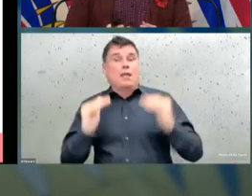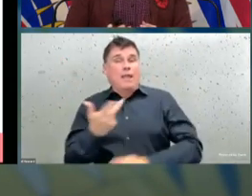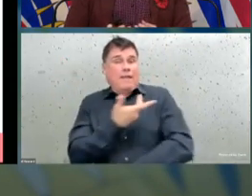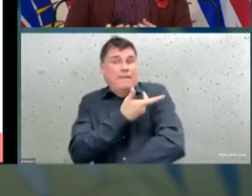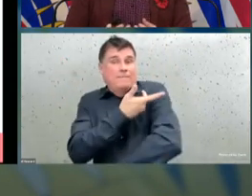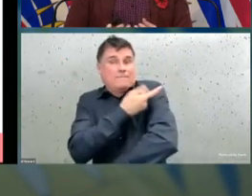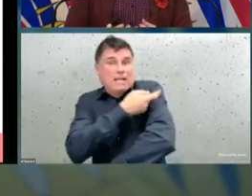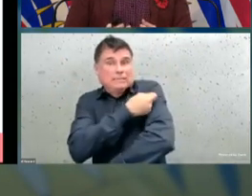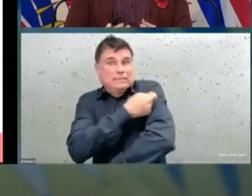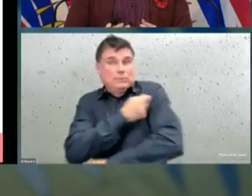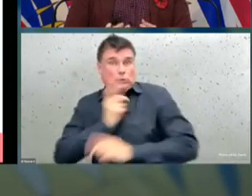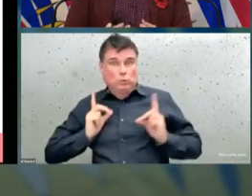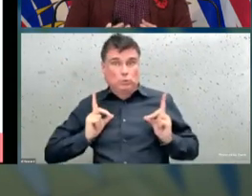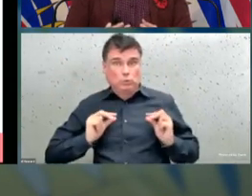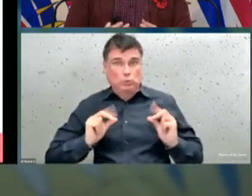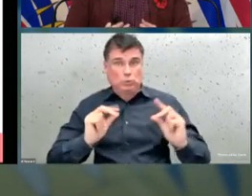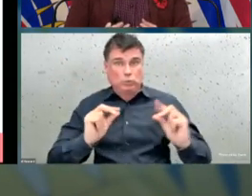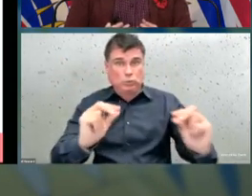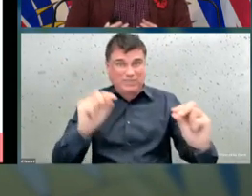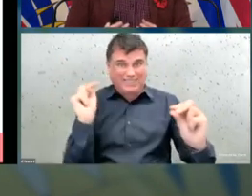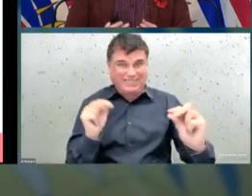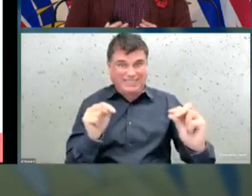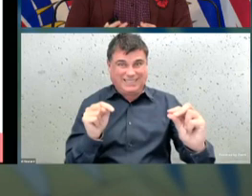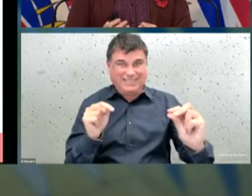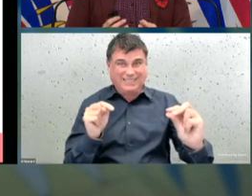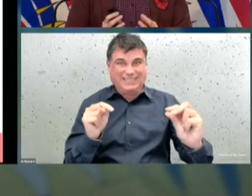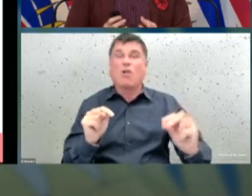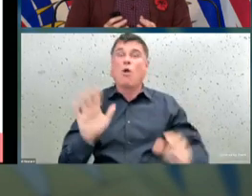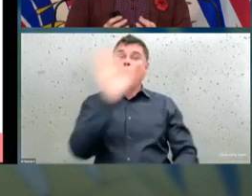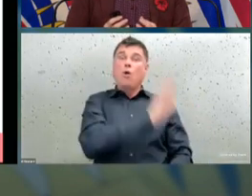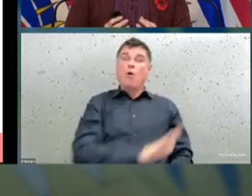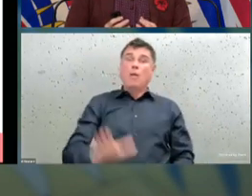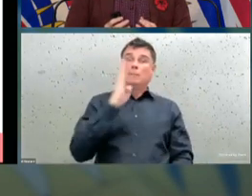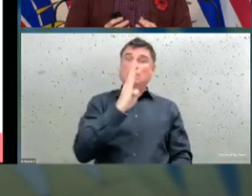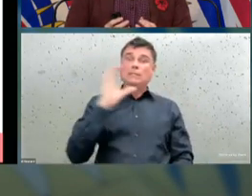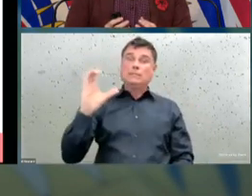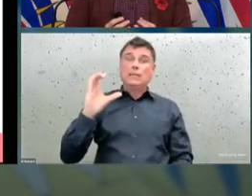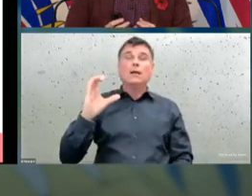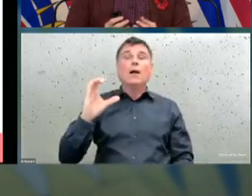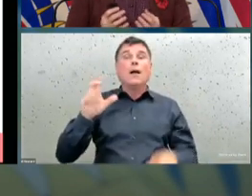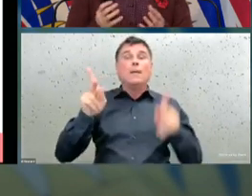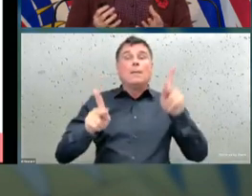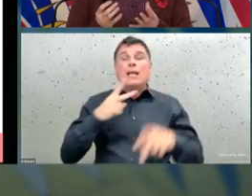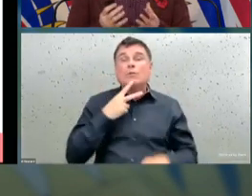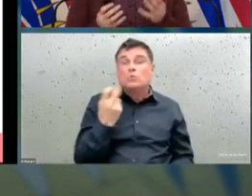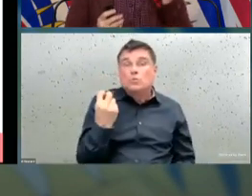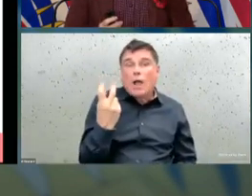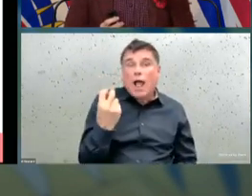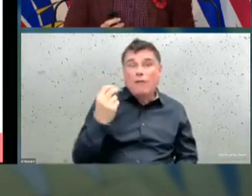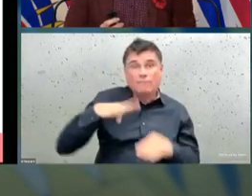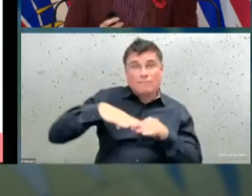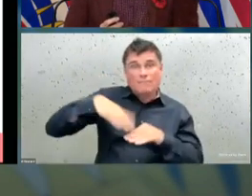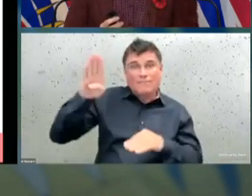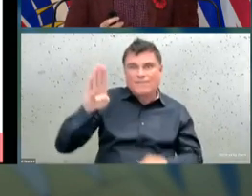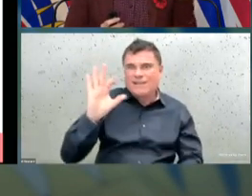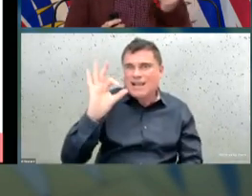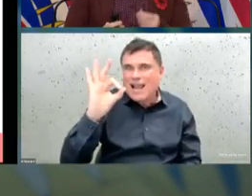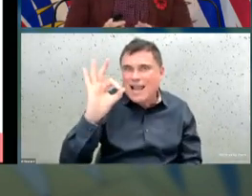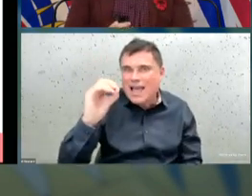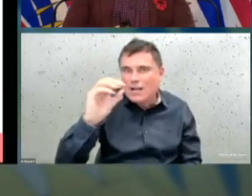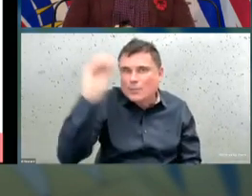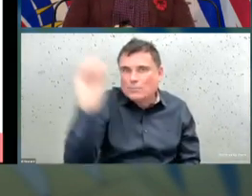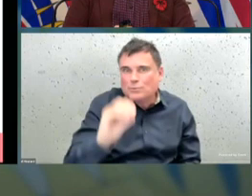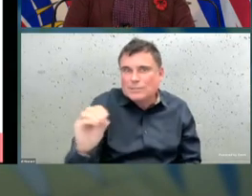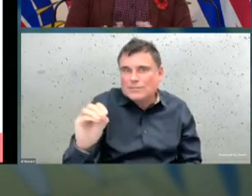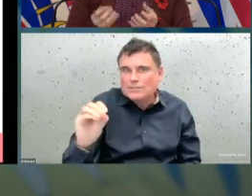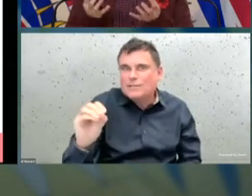of people over the age of 12, and that is fantastic. But it also reflects that that small percentage of